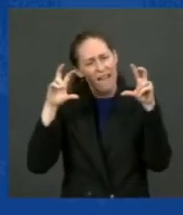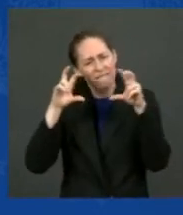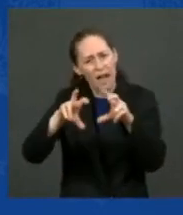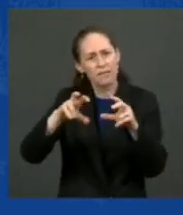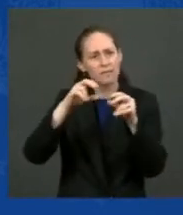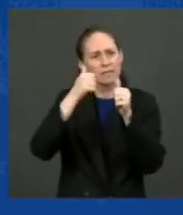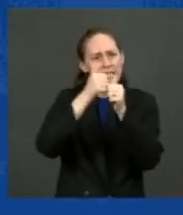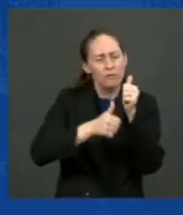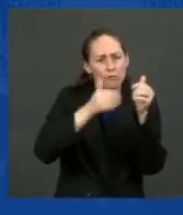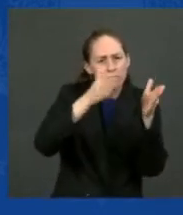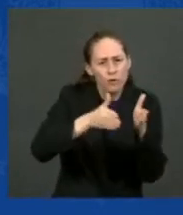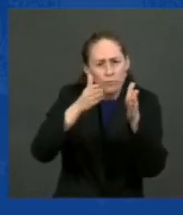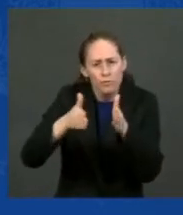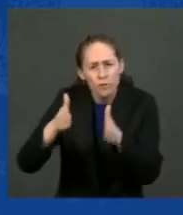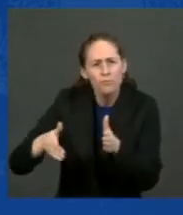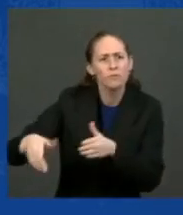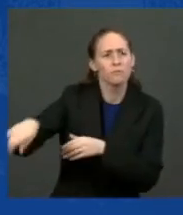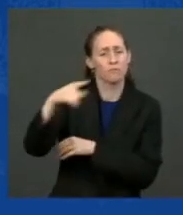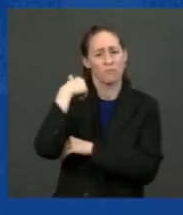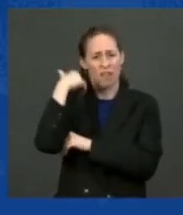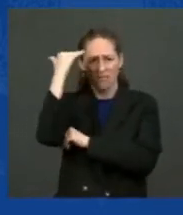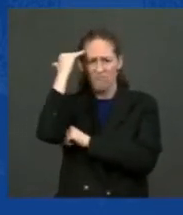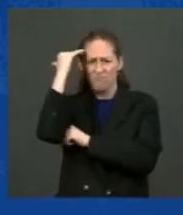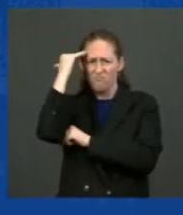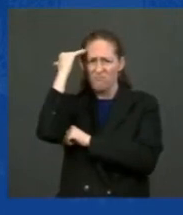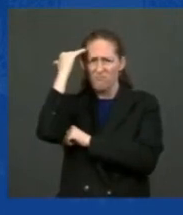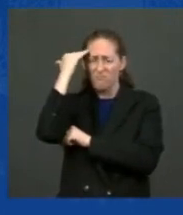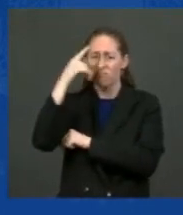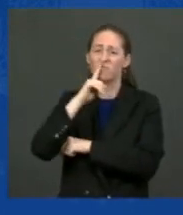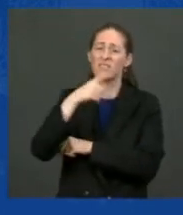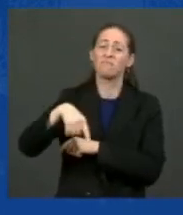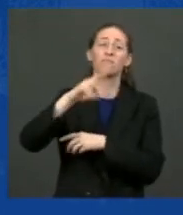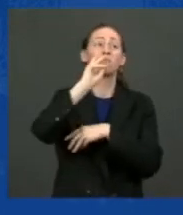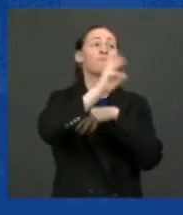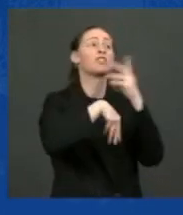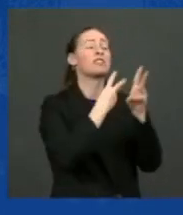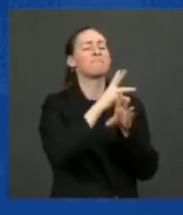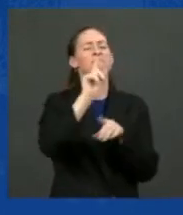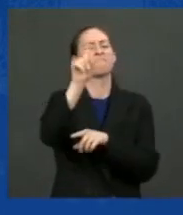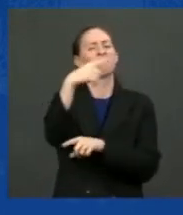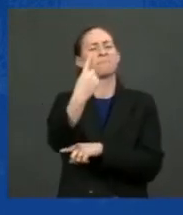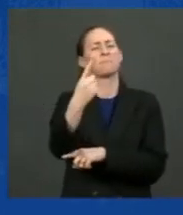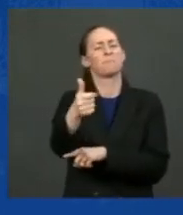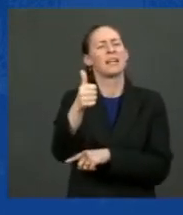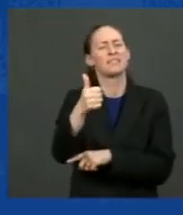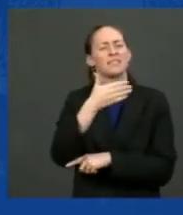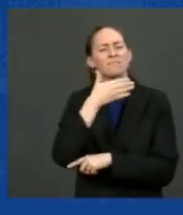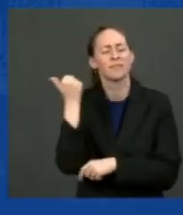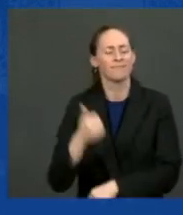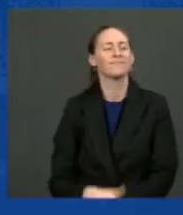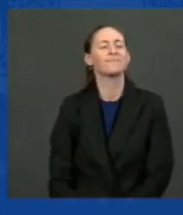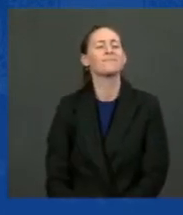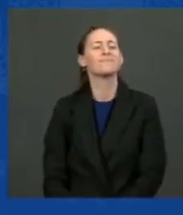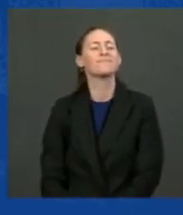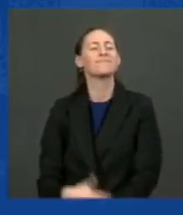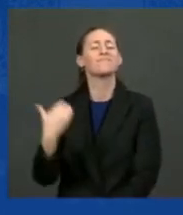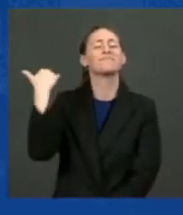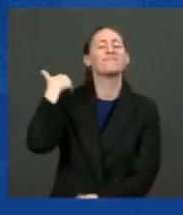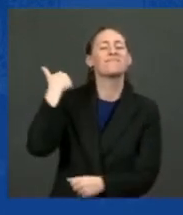worker. I really mean it. You're the best in the world. I was kidding. Someone said to me earlier that